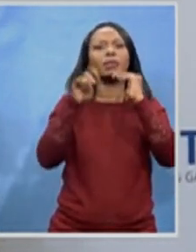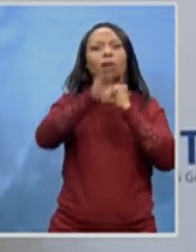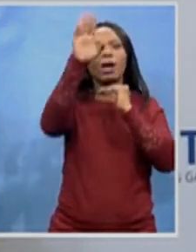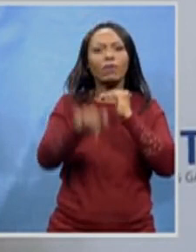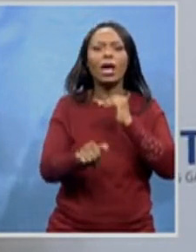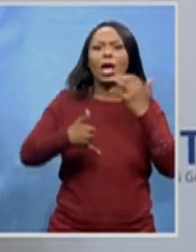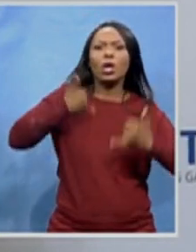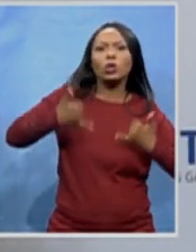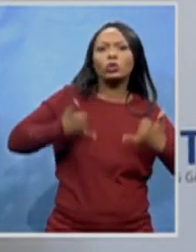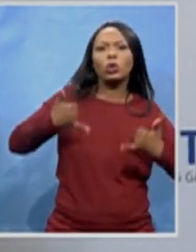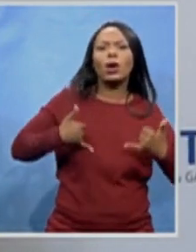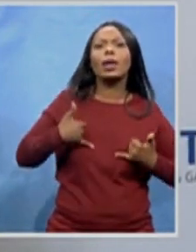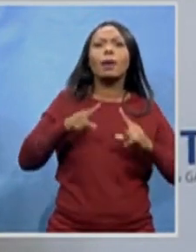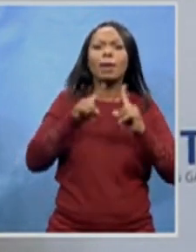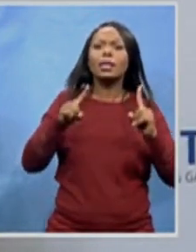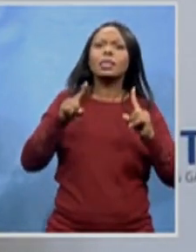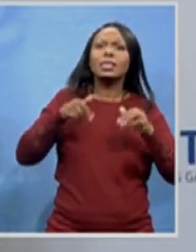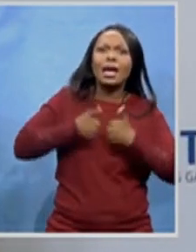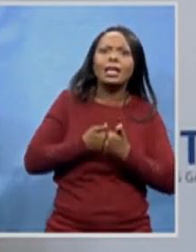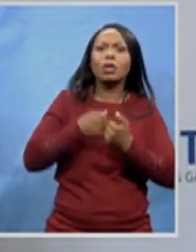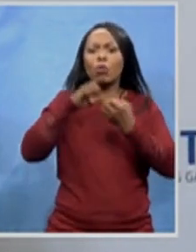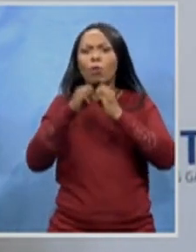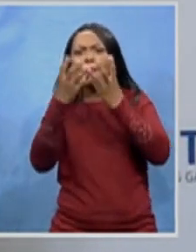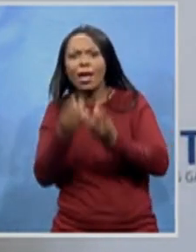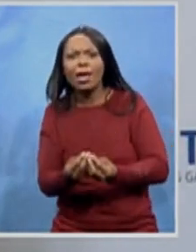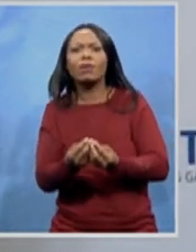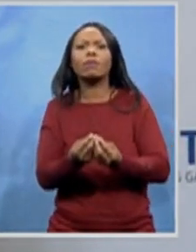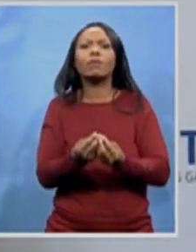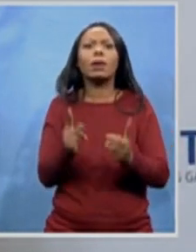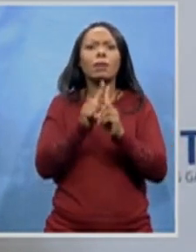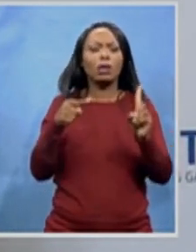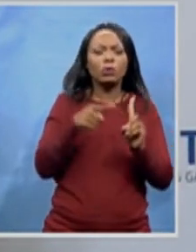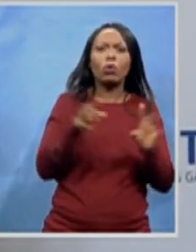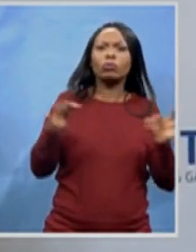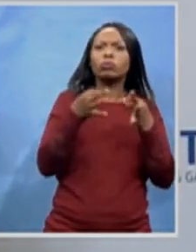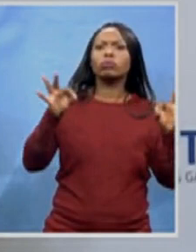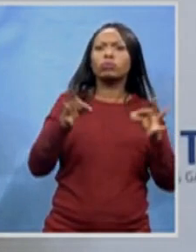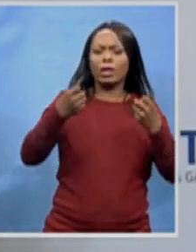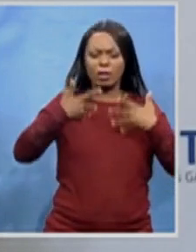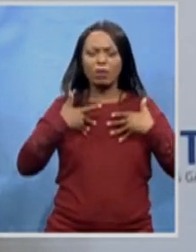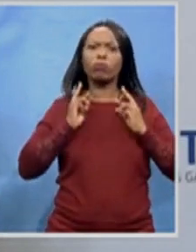benefits that the society has brought us. You were able to raise these critical issues.